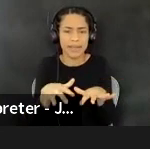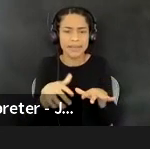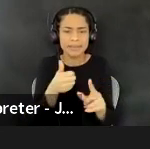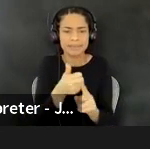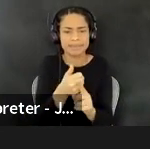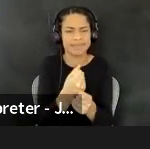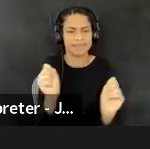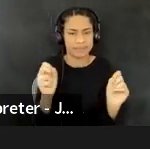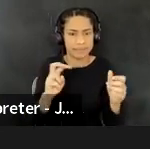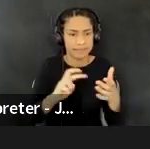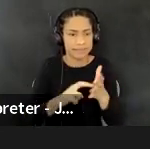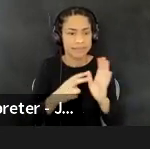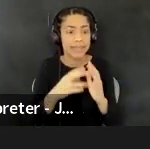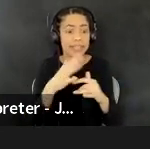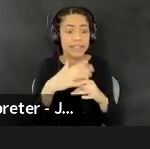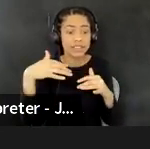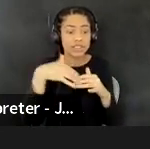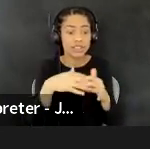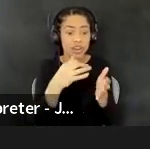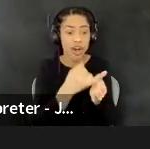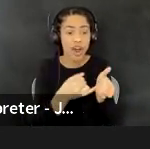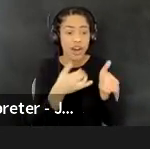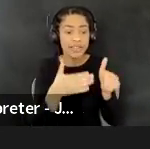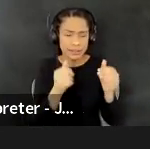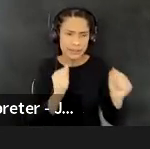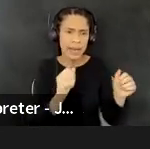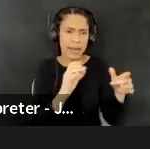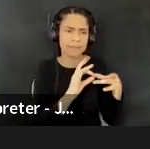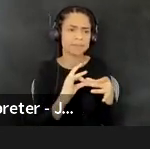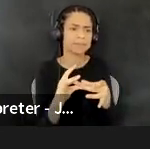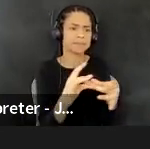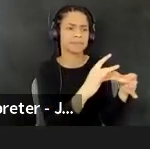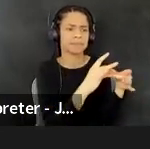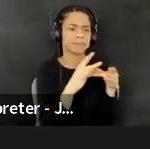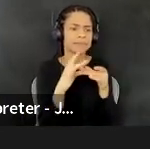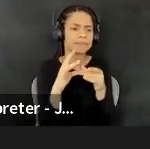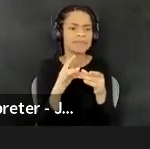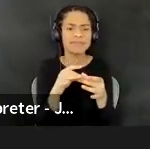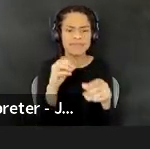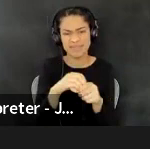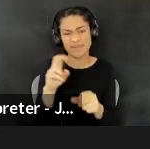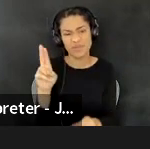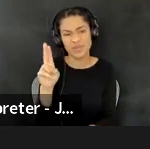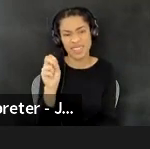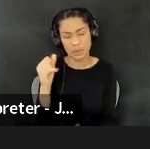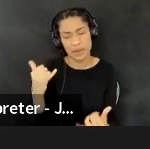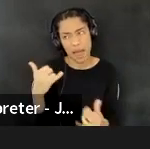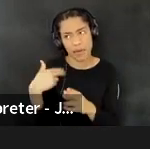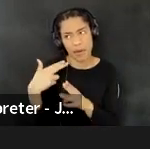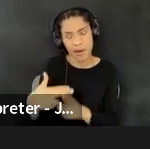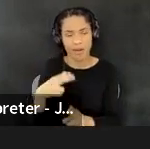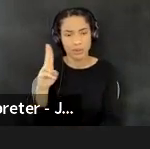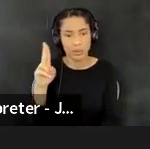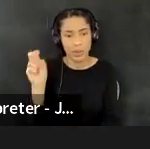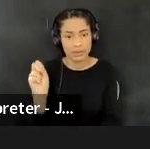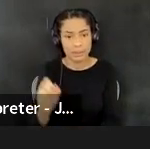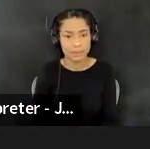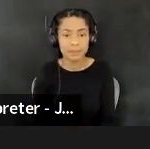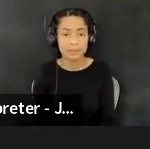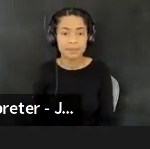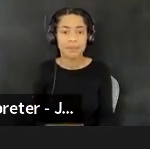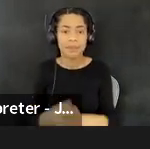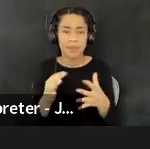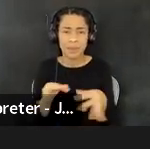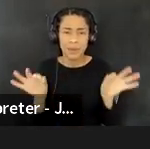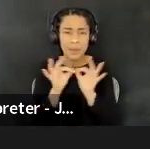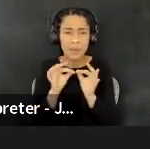relationship, um, uh, across what is known as the U.S. So, um, um, I just think it's worth saying as we talk about the